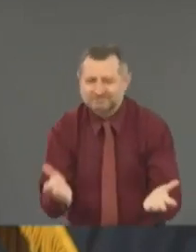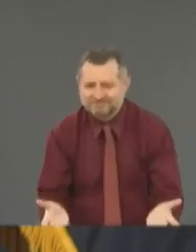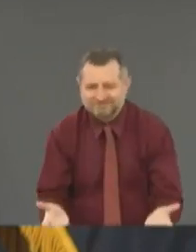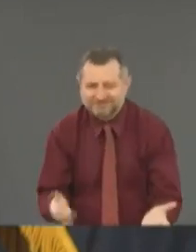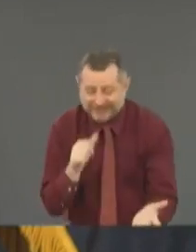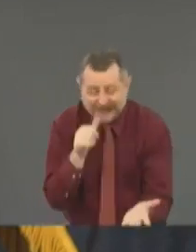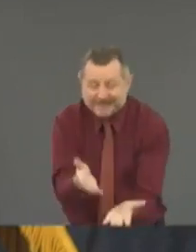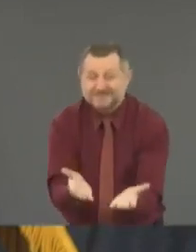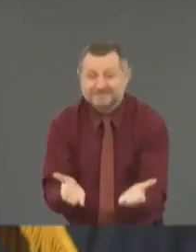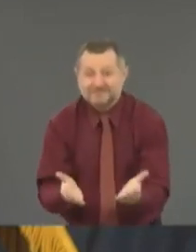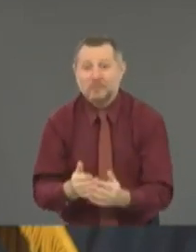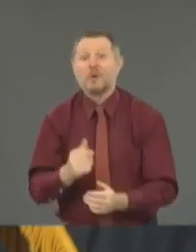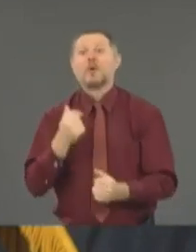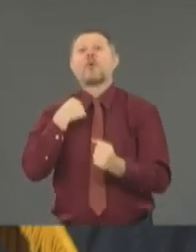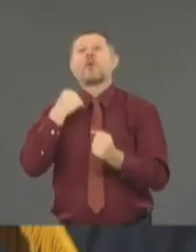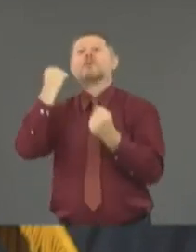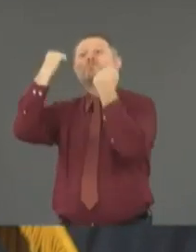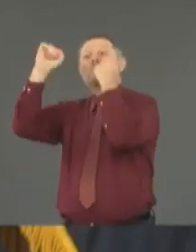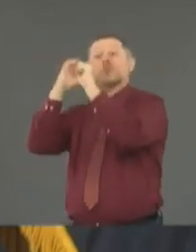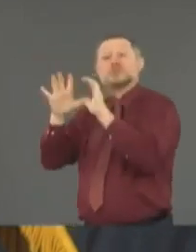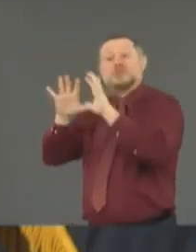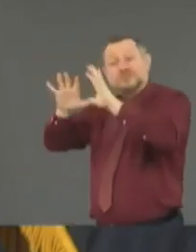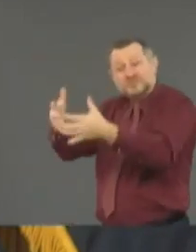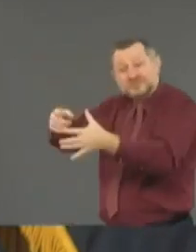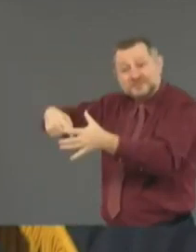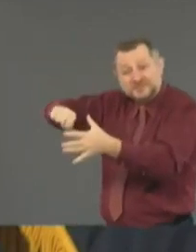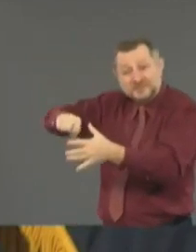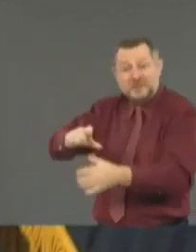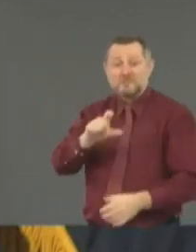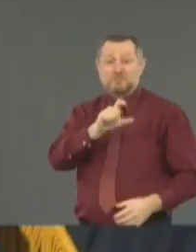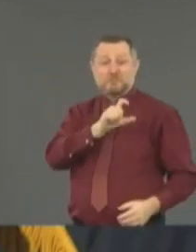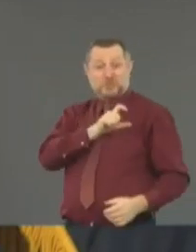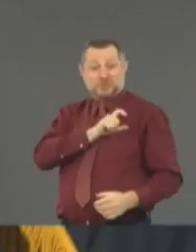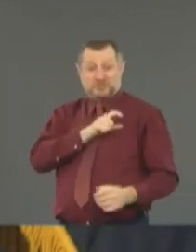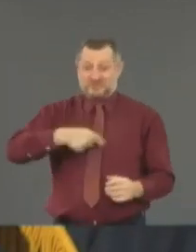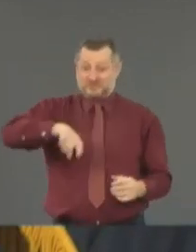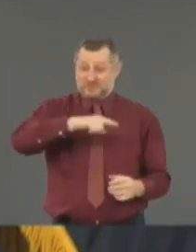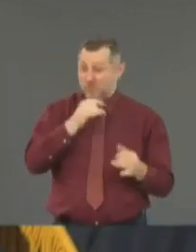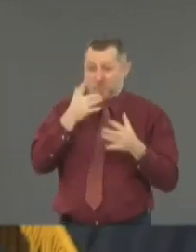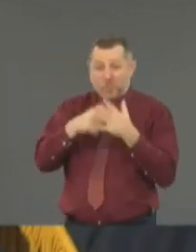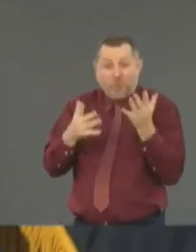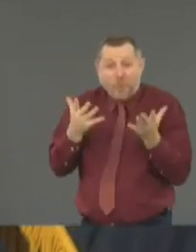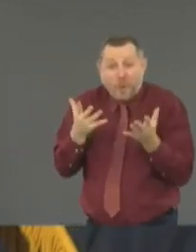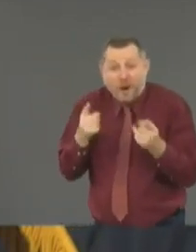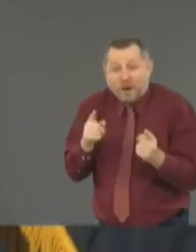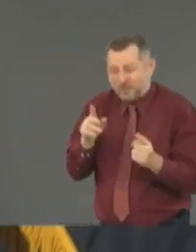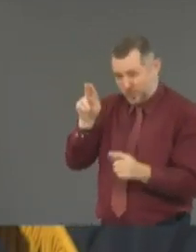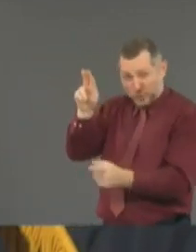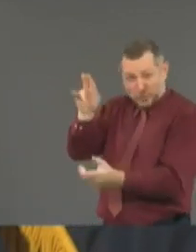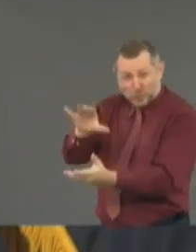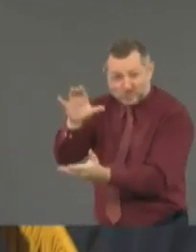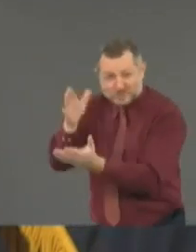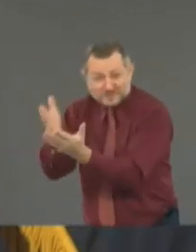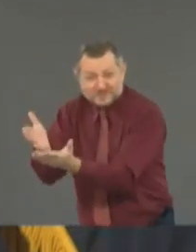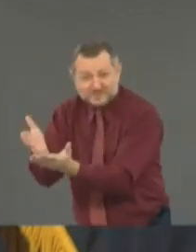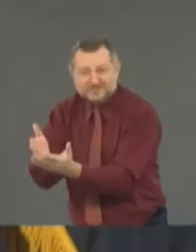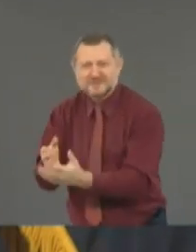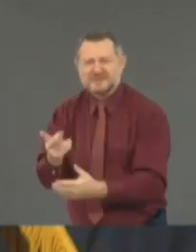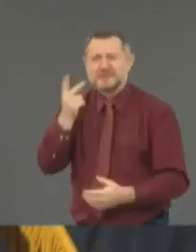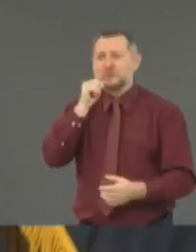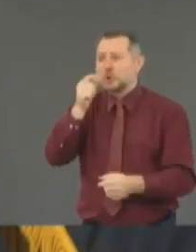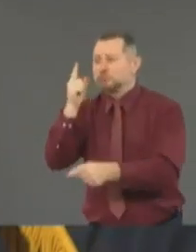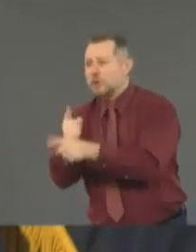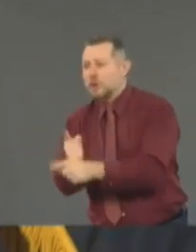The protesters and the police, what's going on in New York City? Who's right, who's wrong?